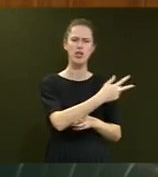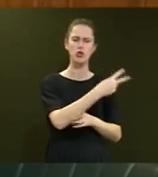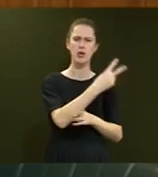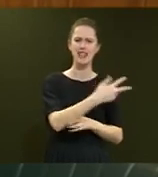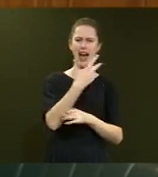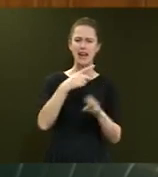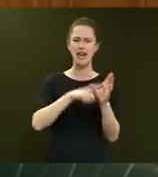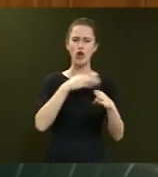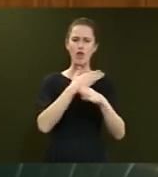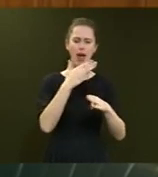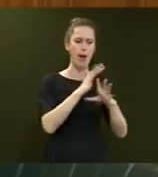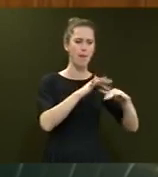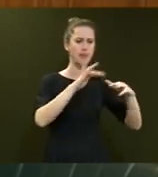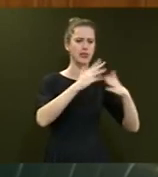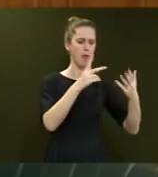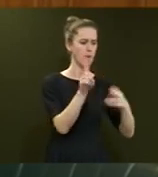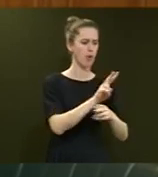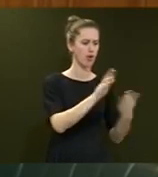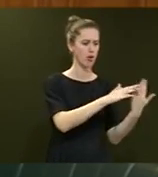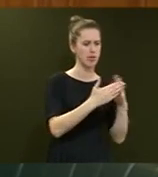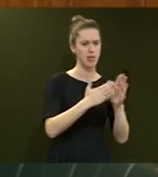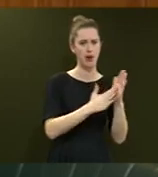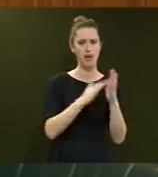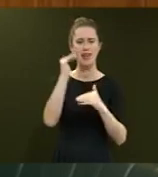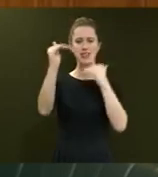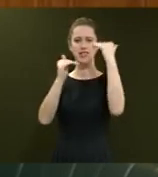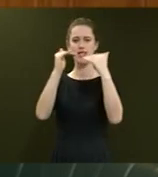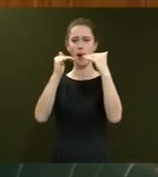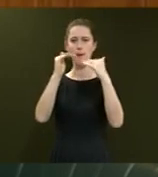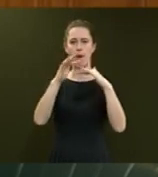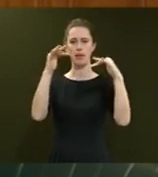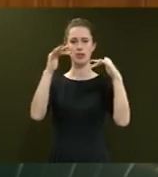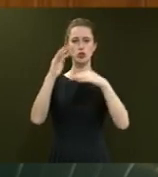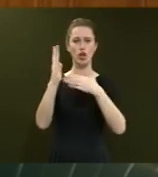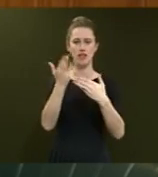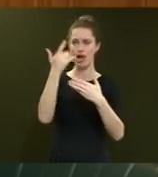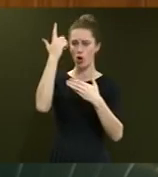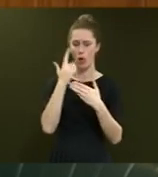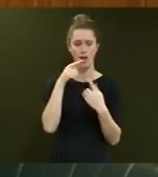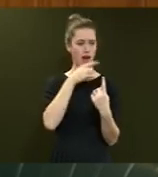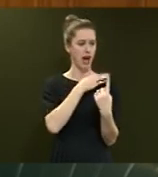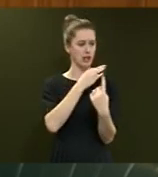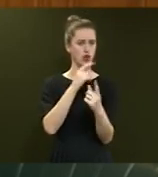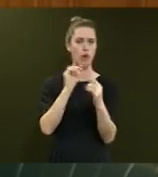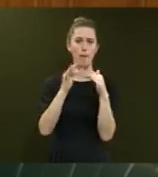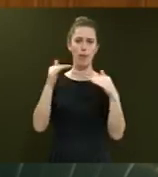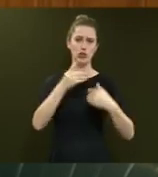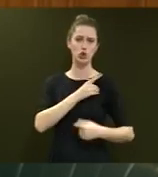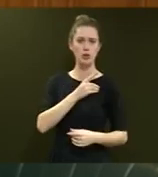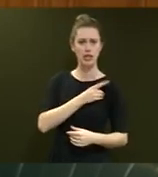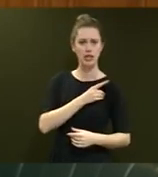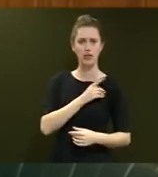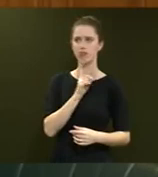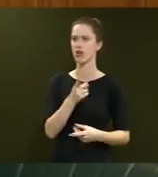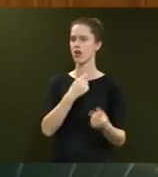service as both a community member and senior public servant and as a lawyer. She was asked to perform a public duty and